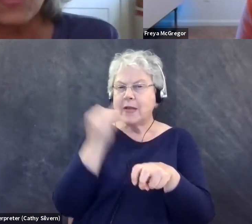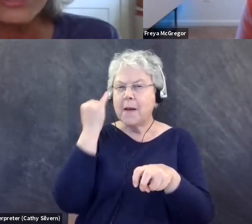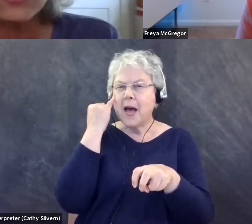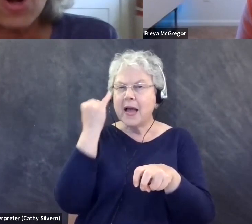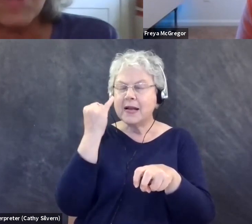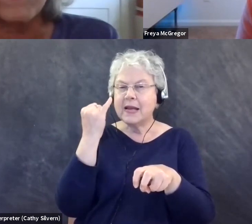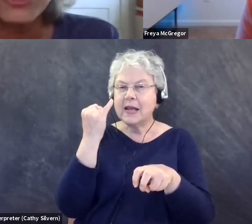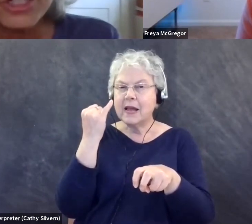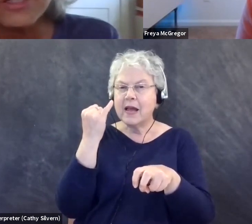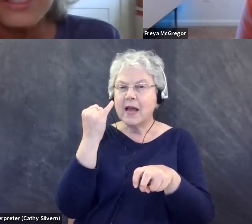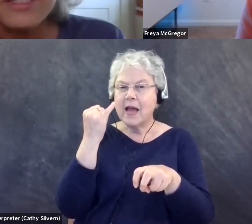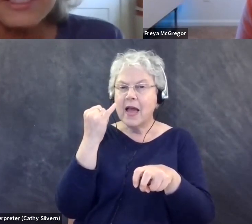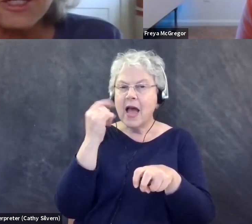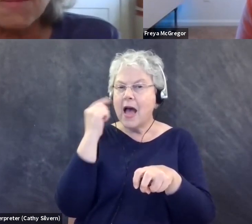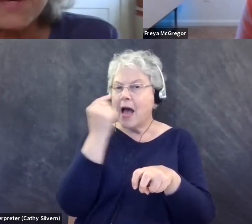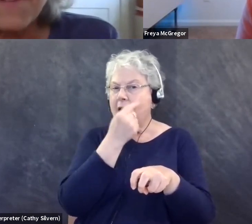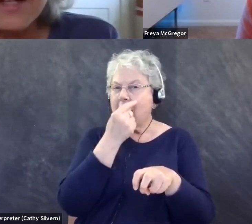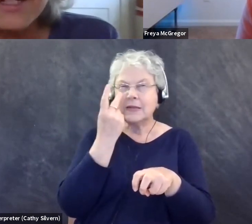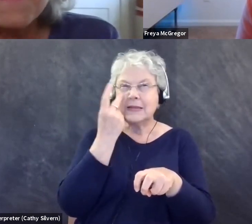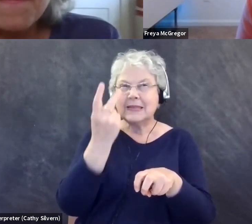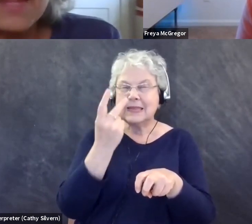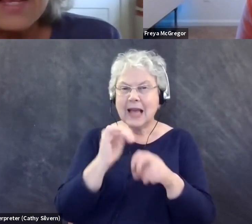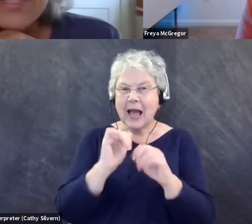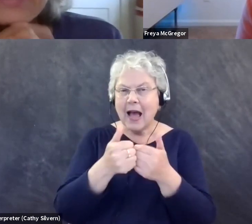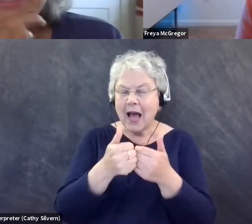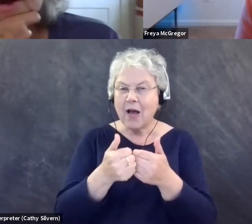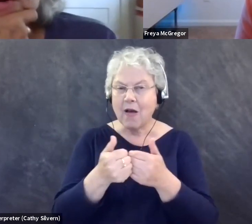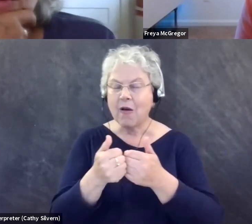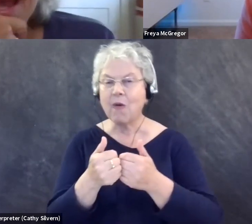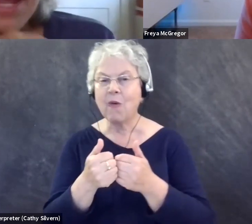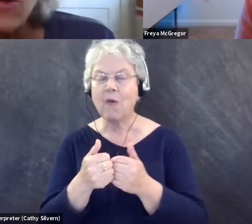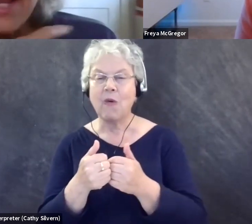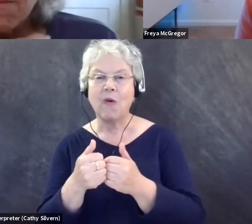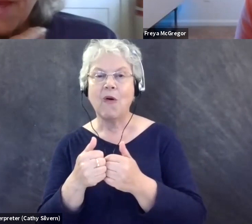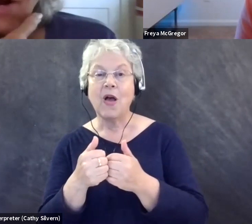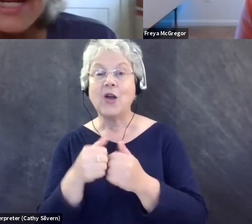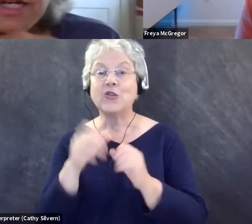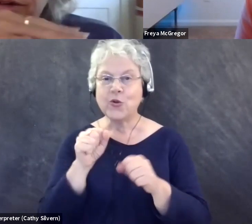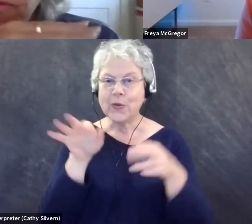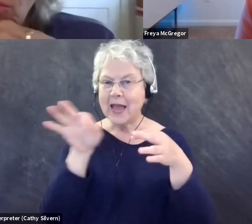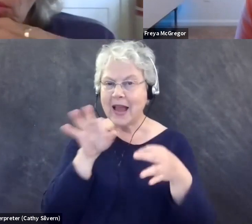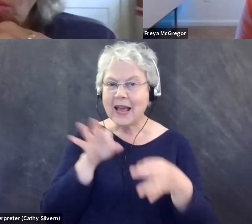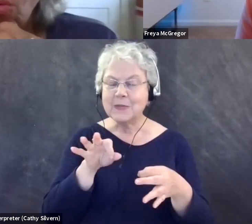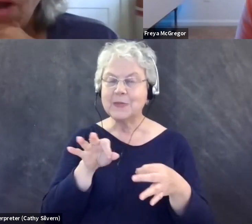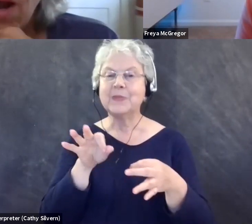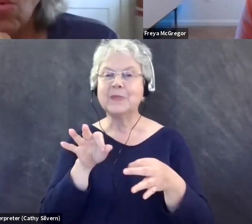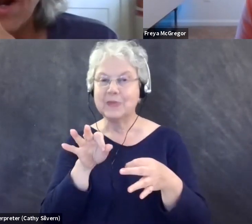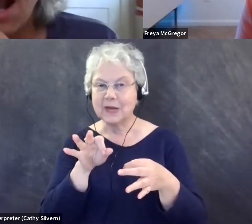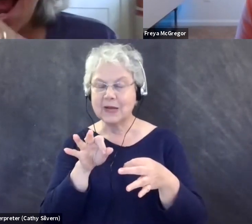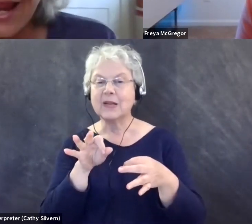the way in which our vision is going to be affected. And so that way you can get a better idea of